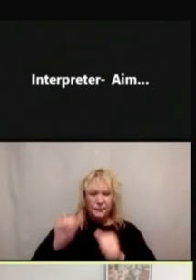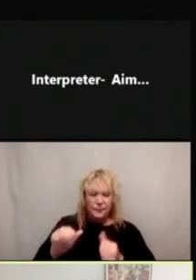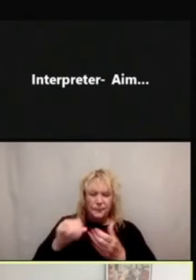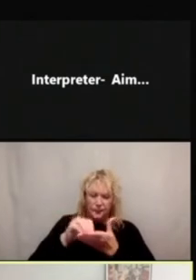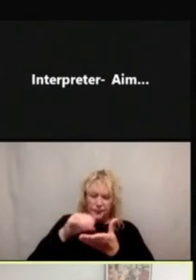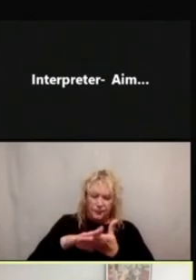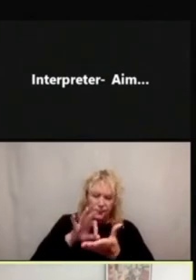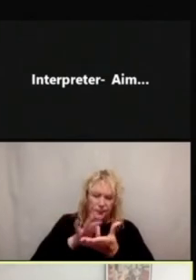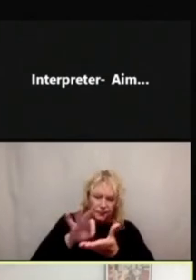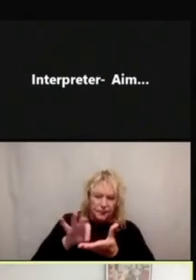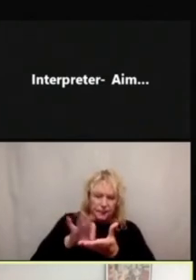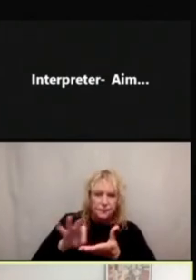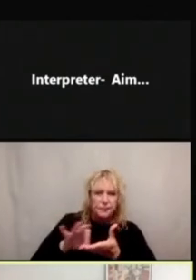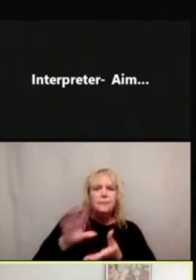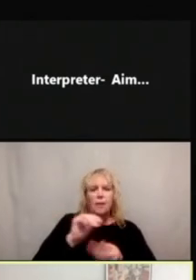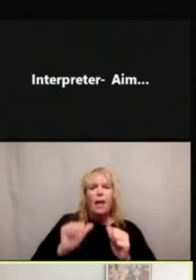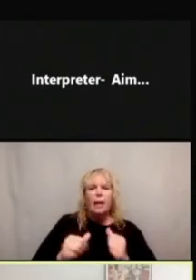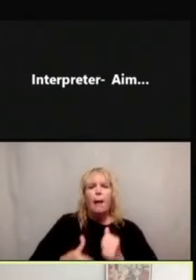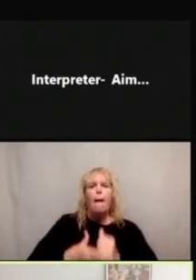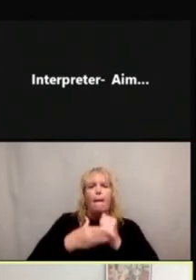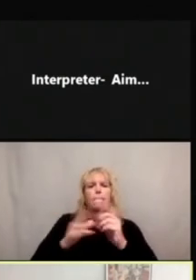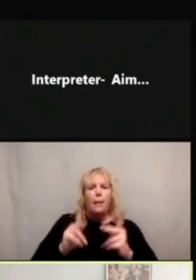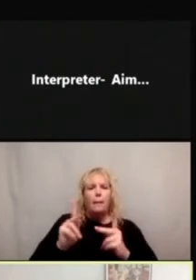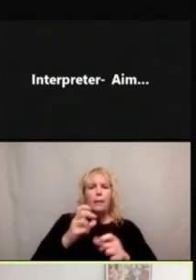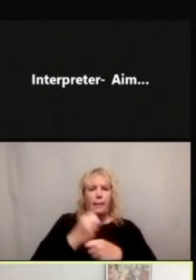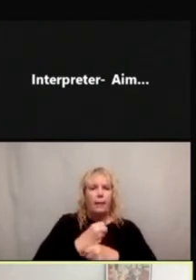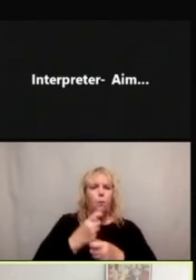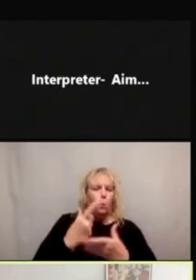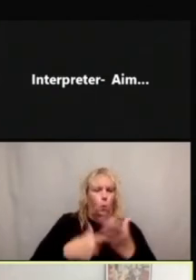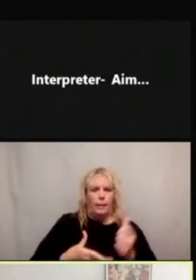community and help people get the help they need.